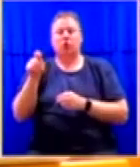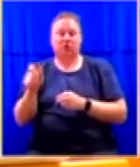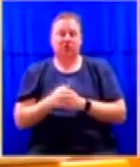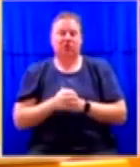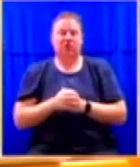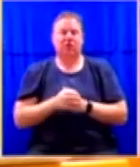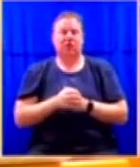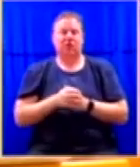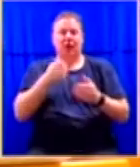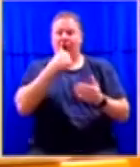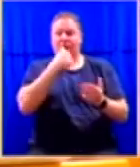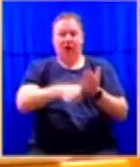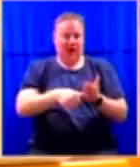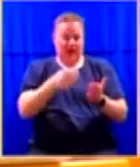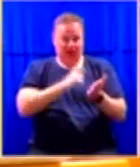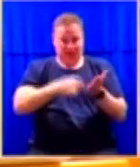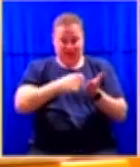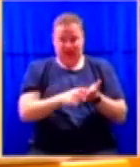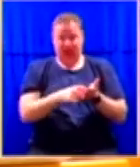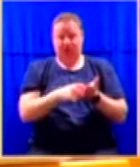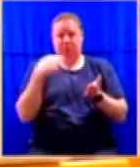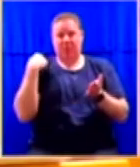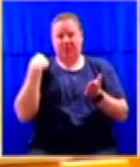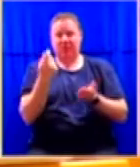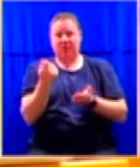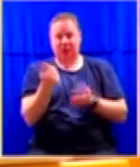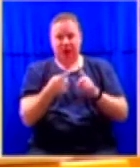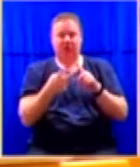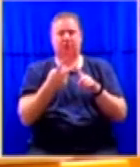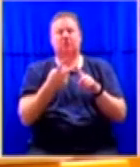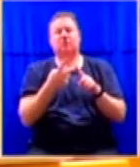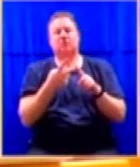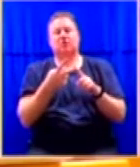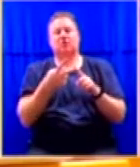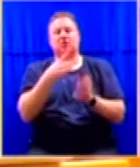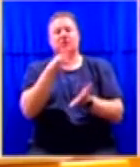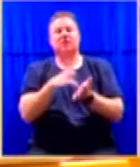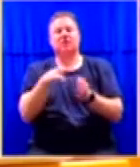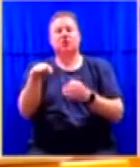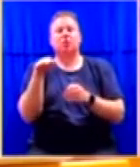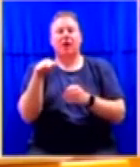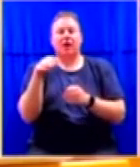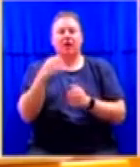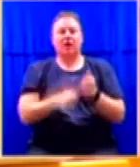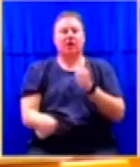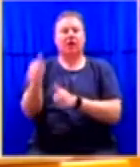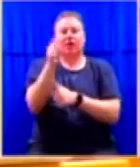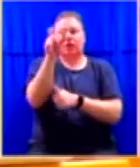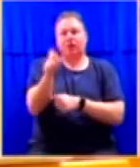by the Minister of Finance and the Central Bank Governor, it is a letter that sets out,